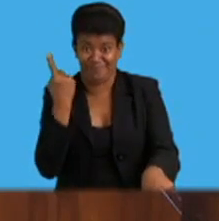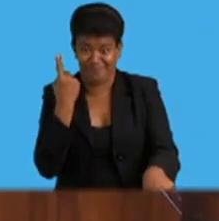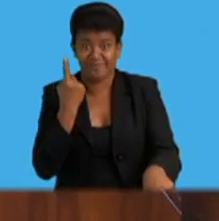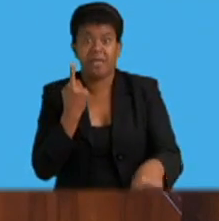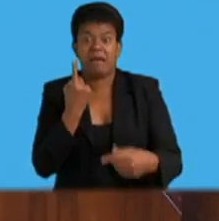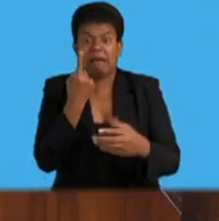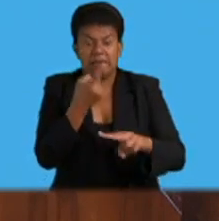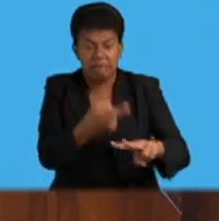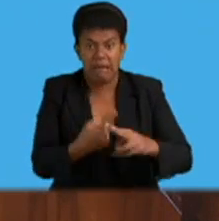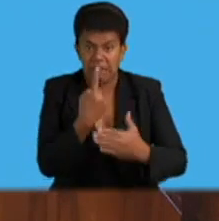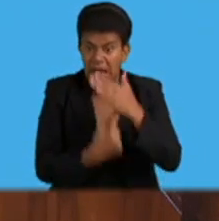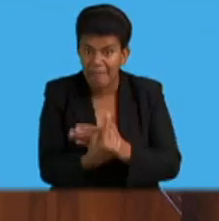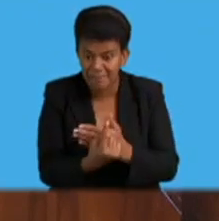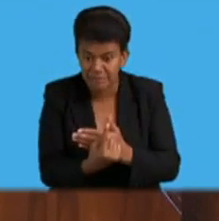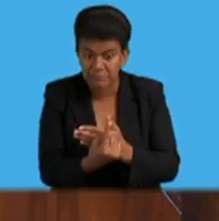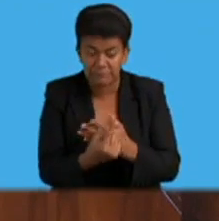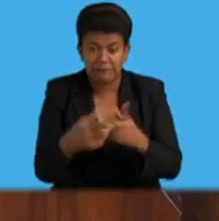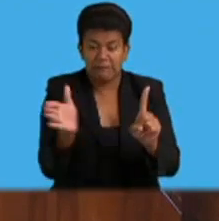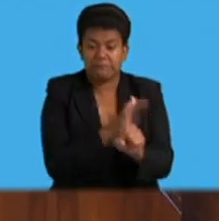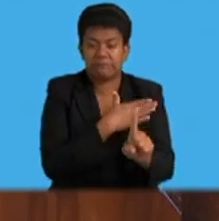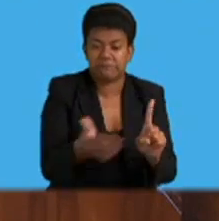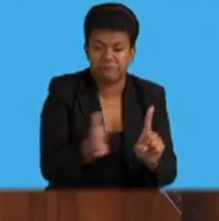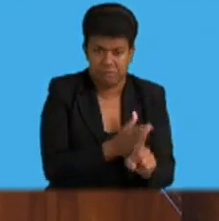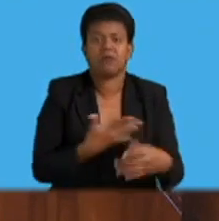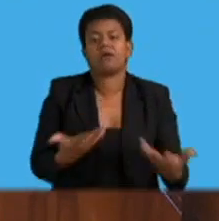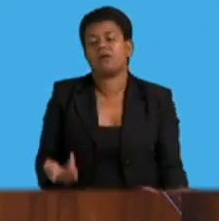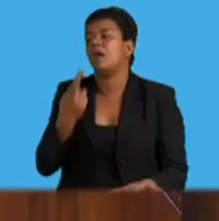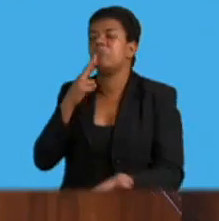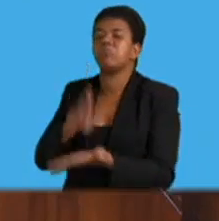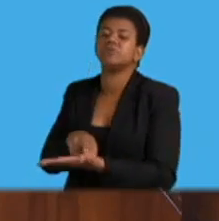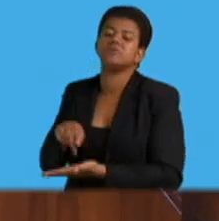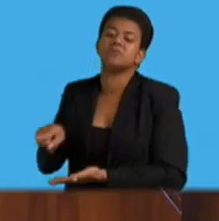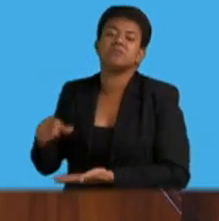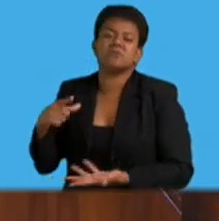300%, an incest by a relative.